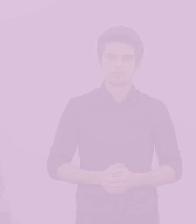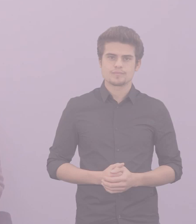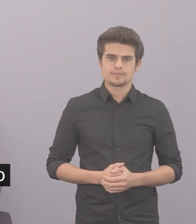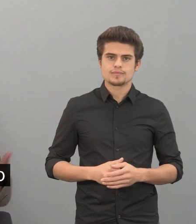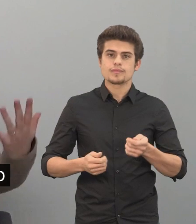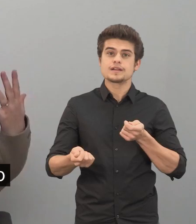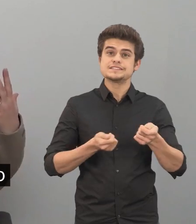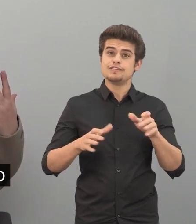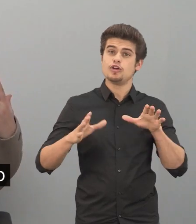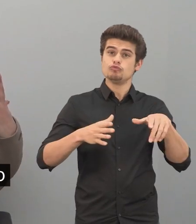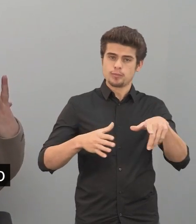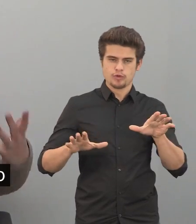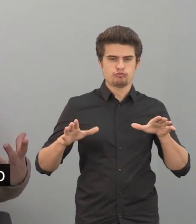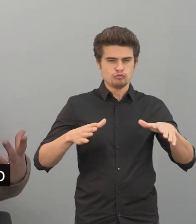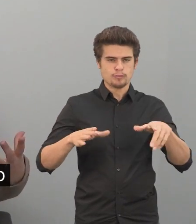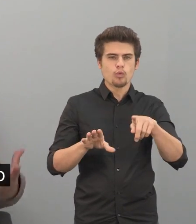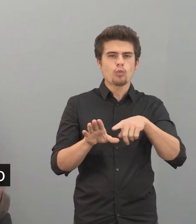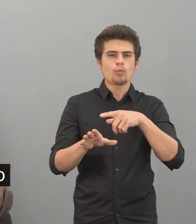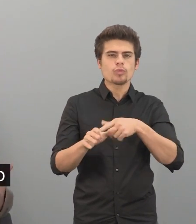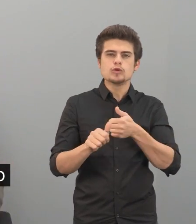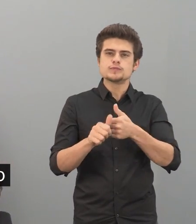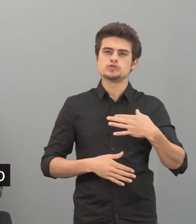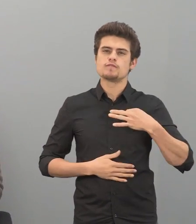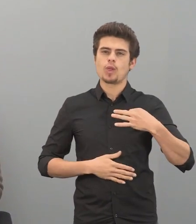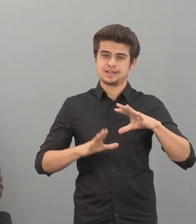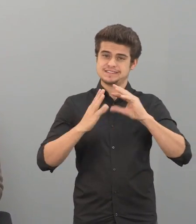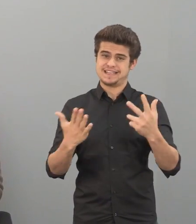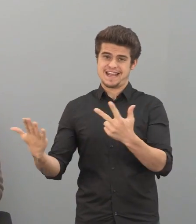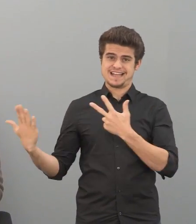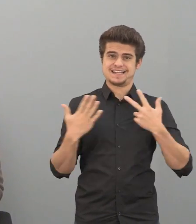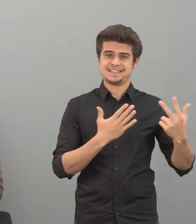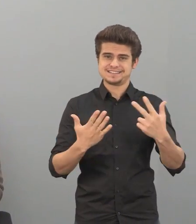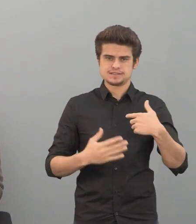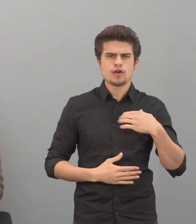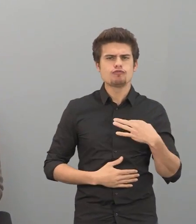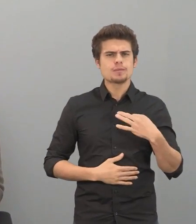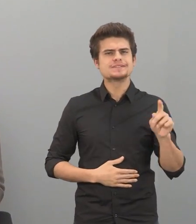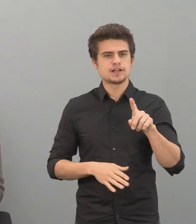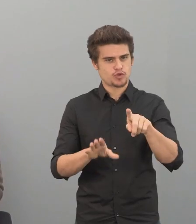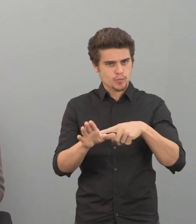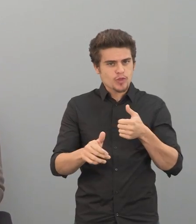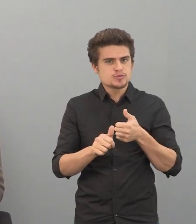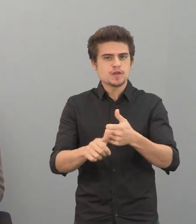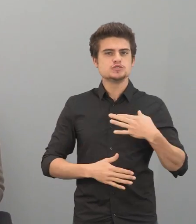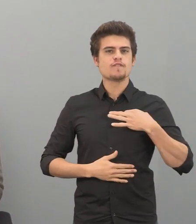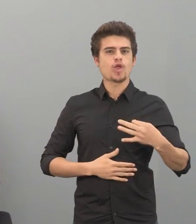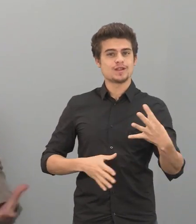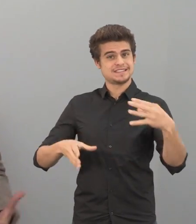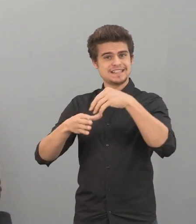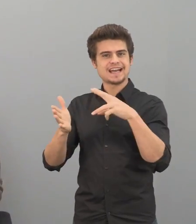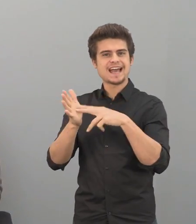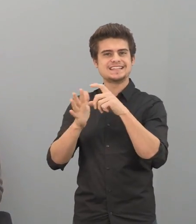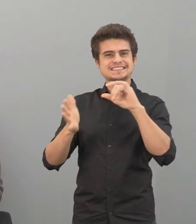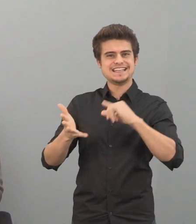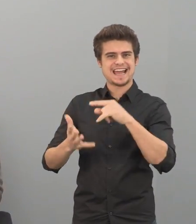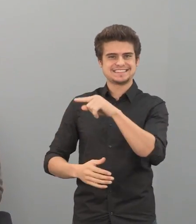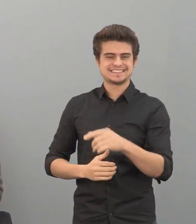The steering groups, it's a group of youth support volunteers, there's eight of us all together and we represent the